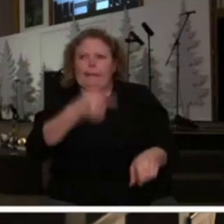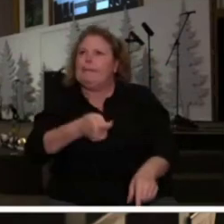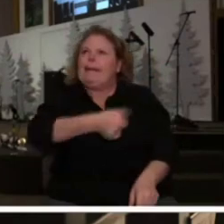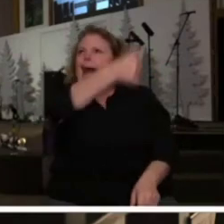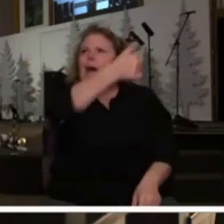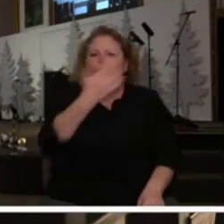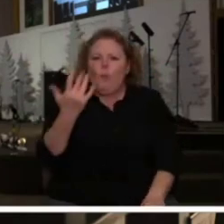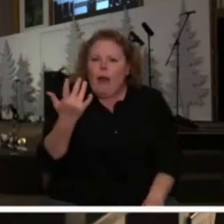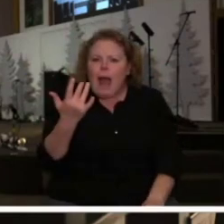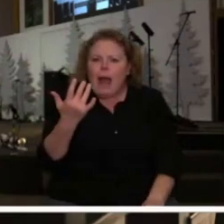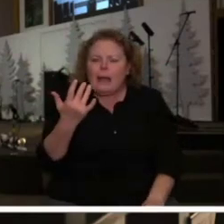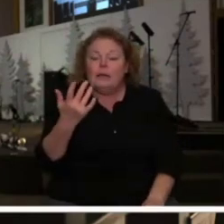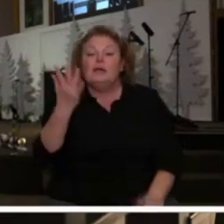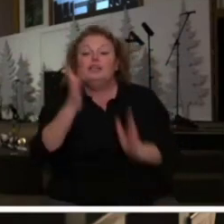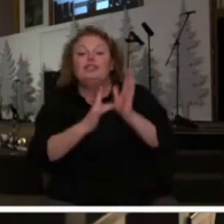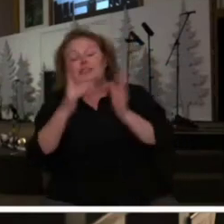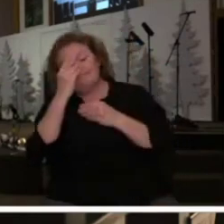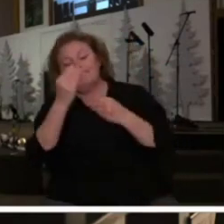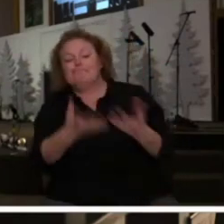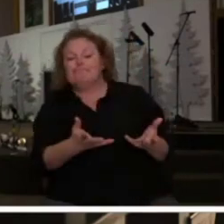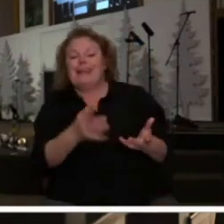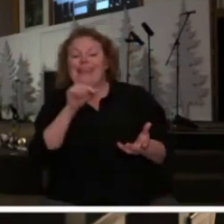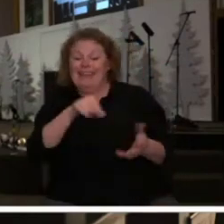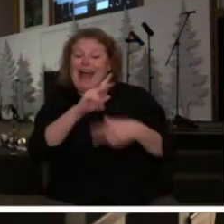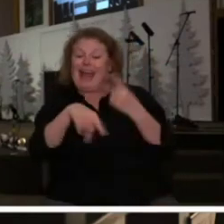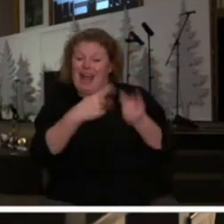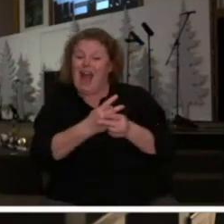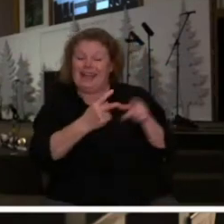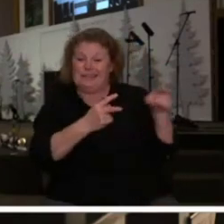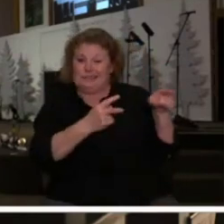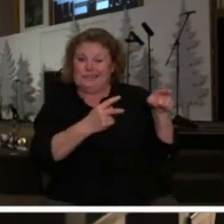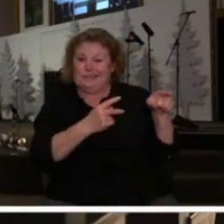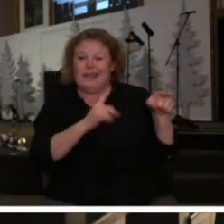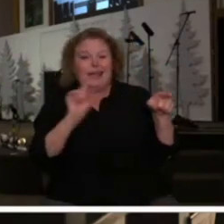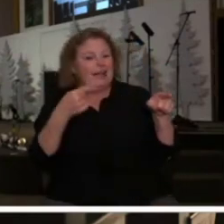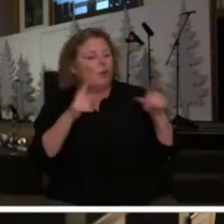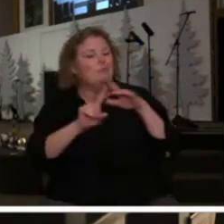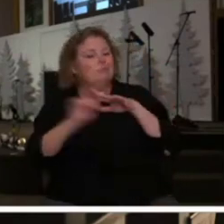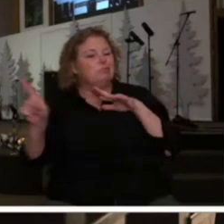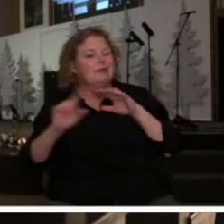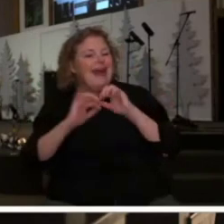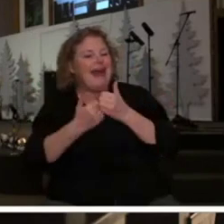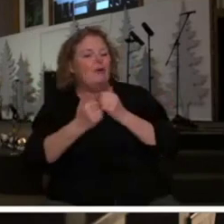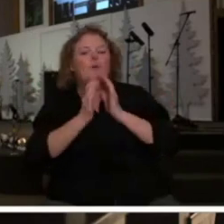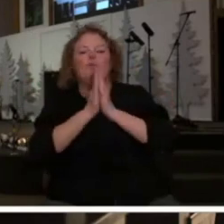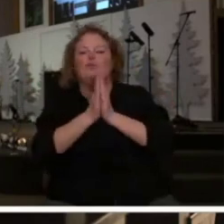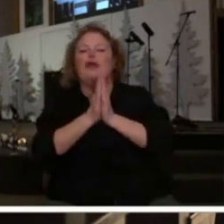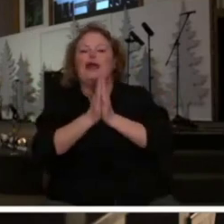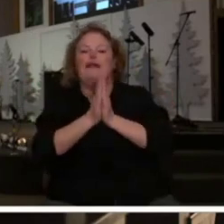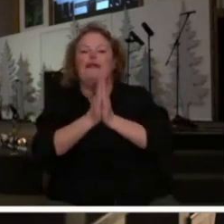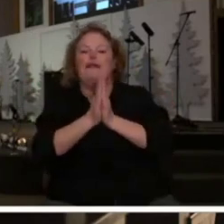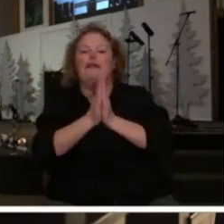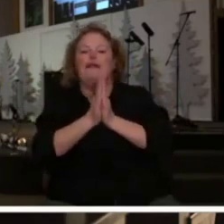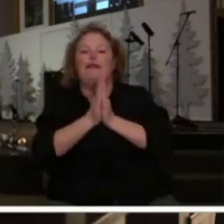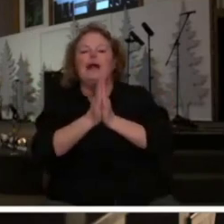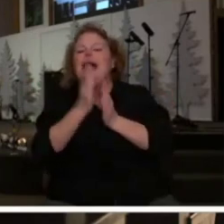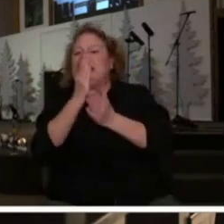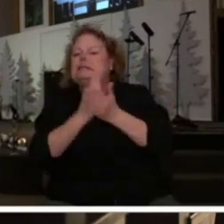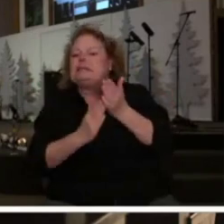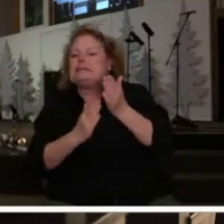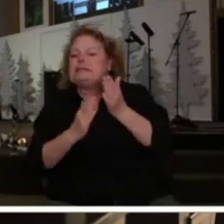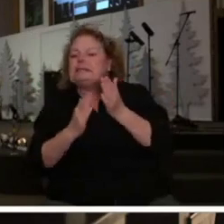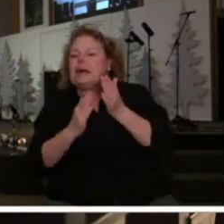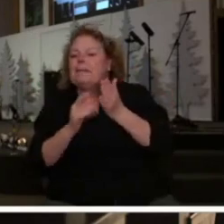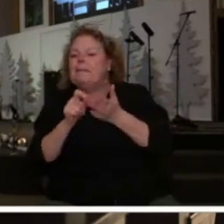and he replied this kind can only come out by prayer there may be another version of your Bible